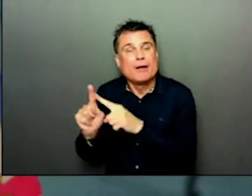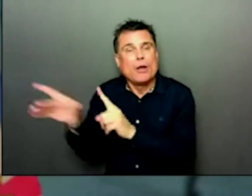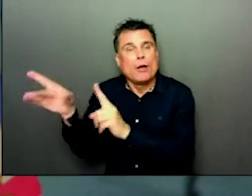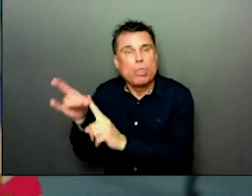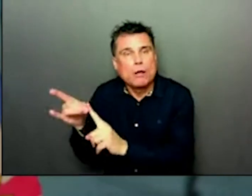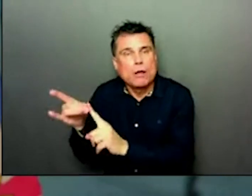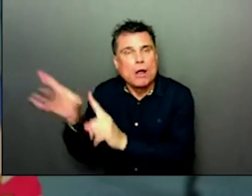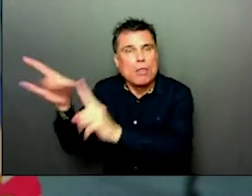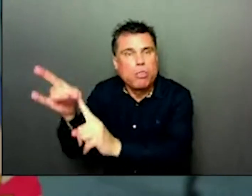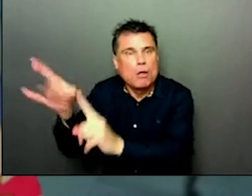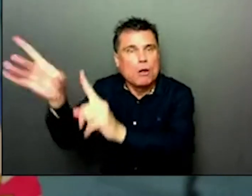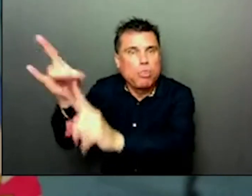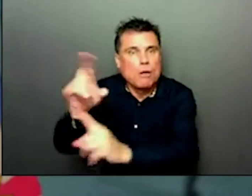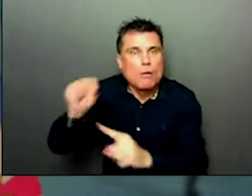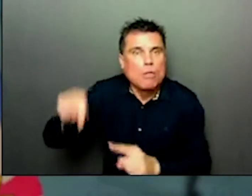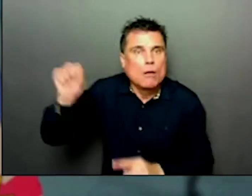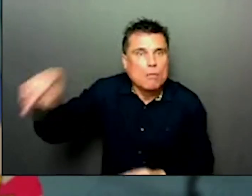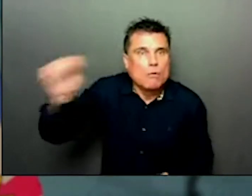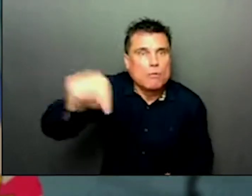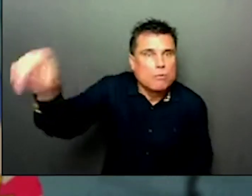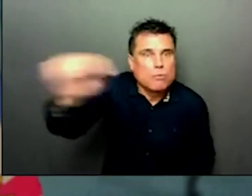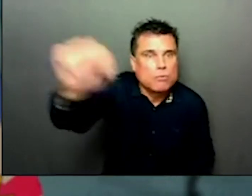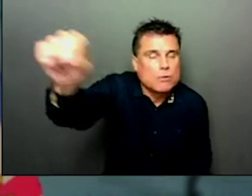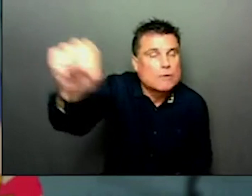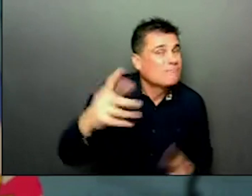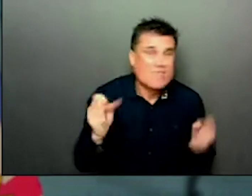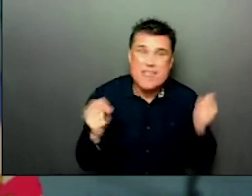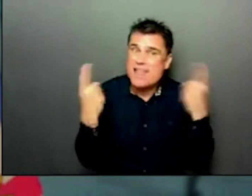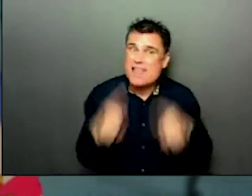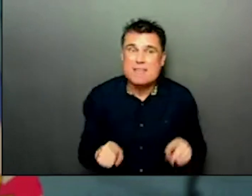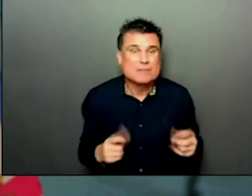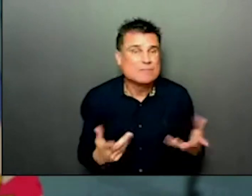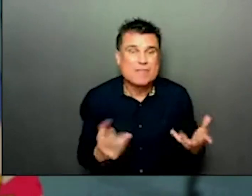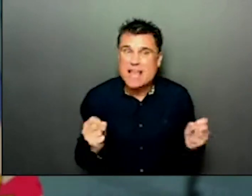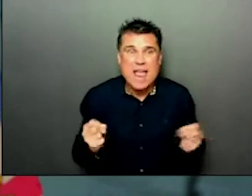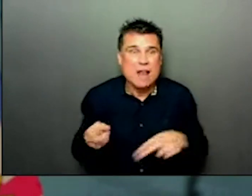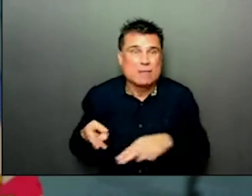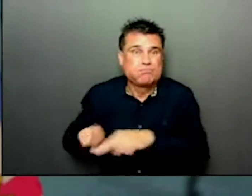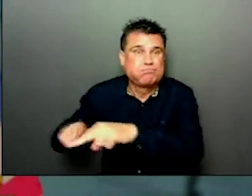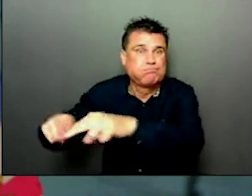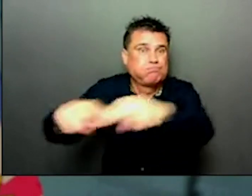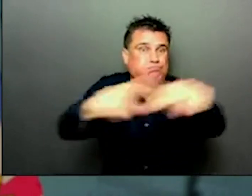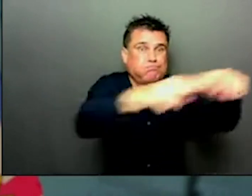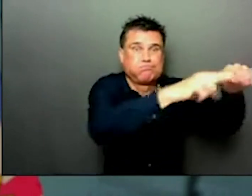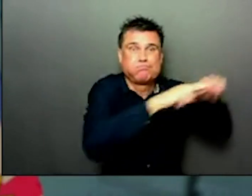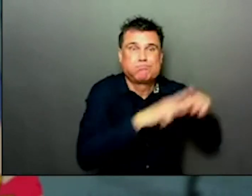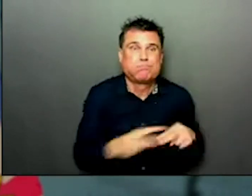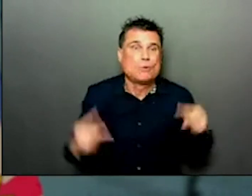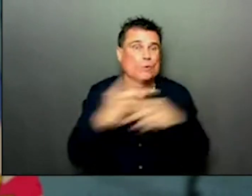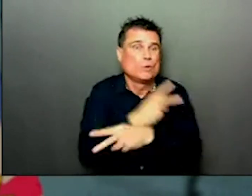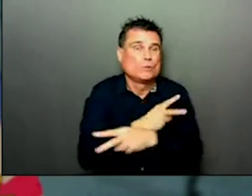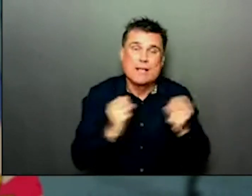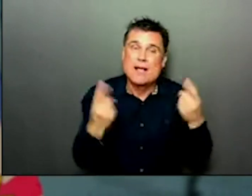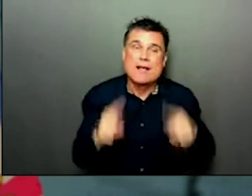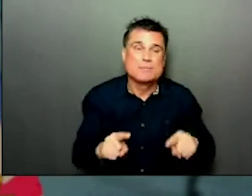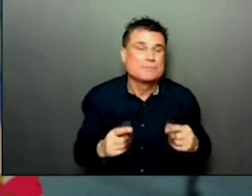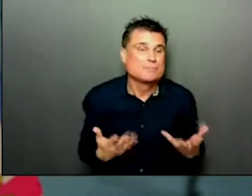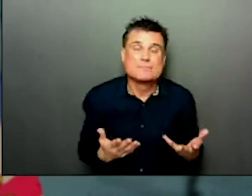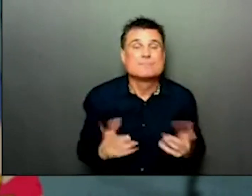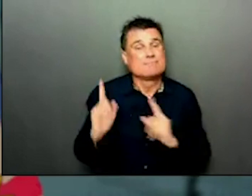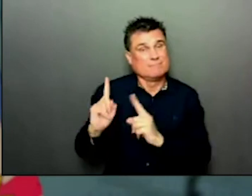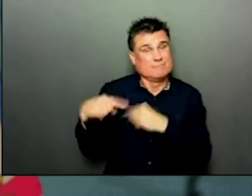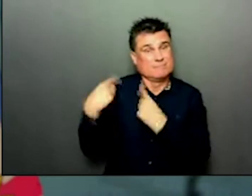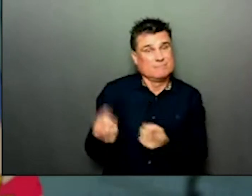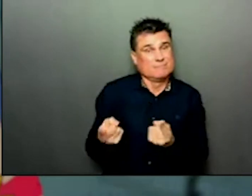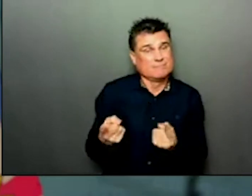in the interior where we are now seeing a celebration parties, things happening, where people are coming together. Where